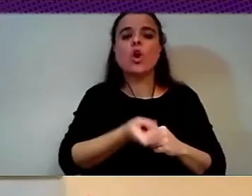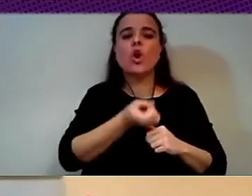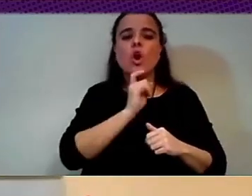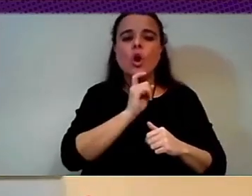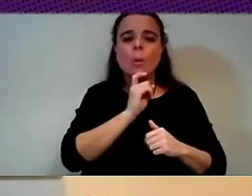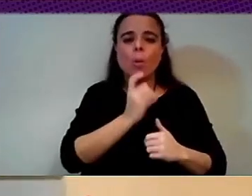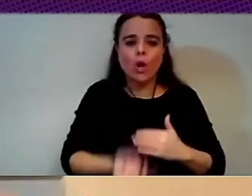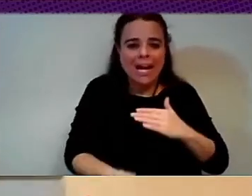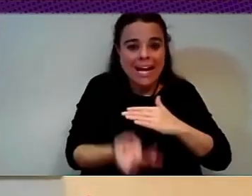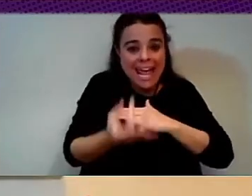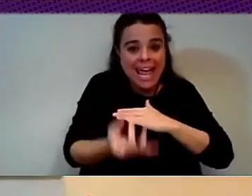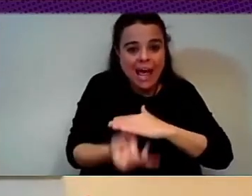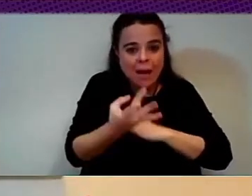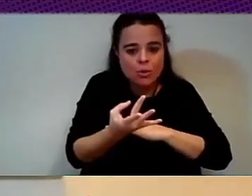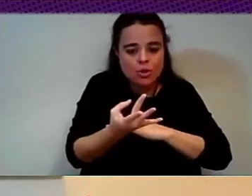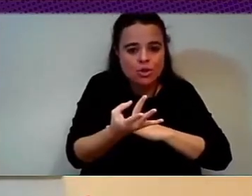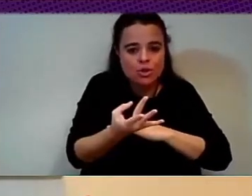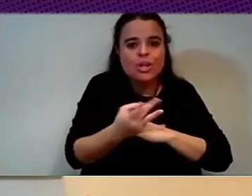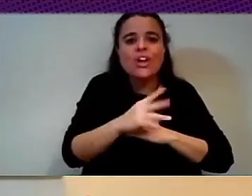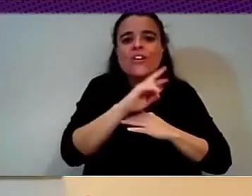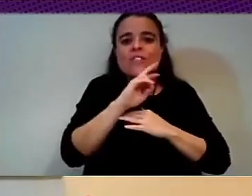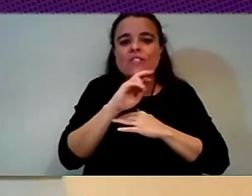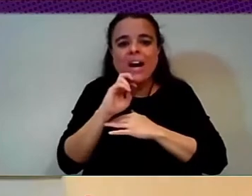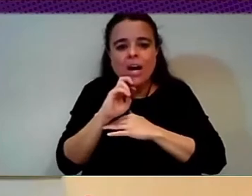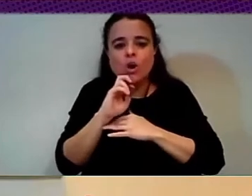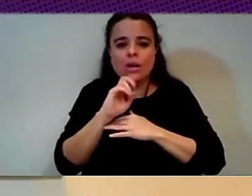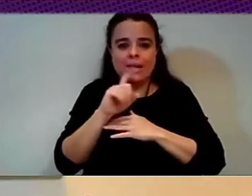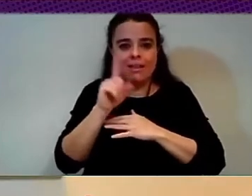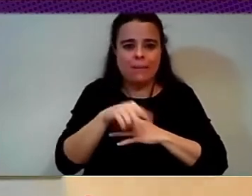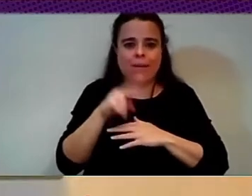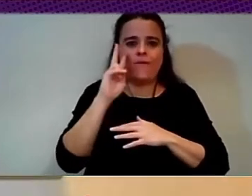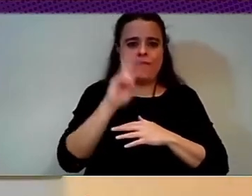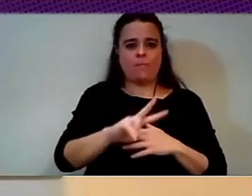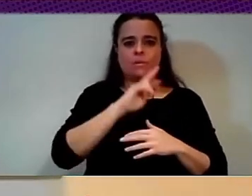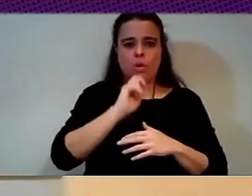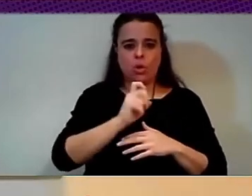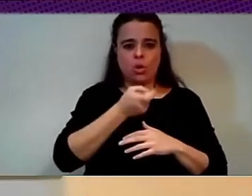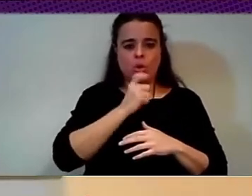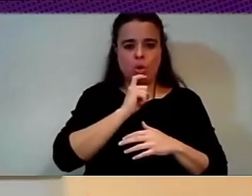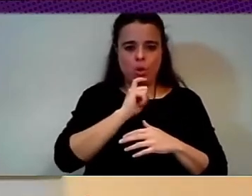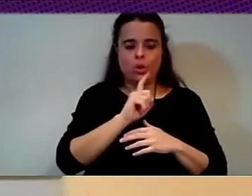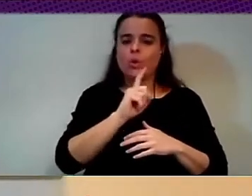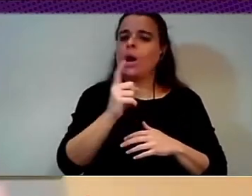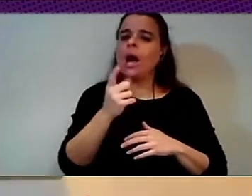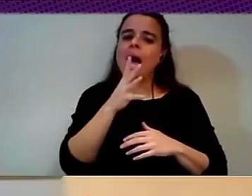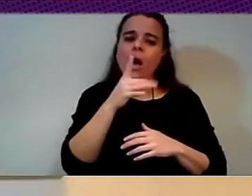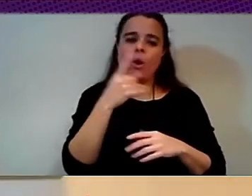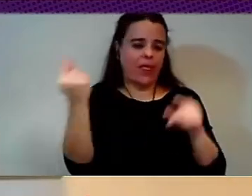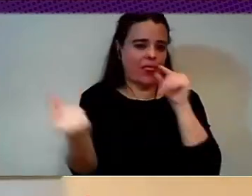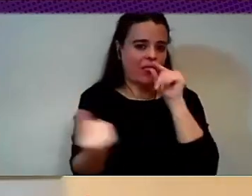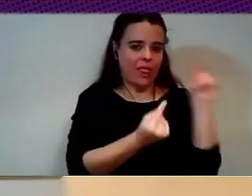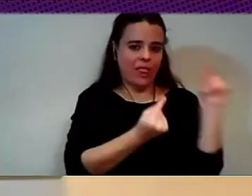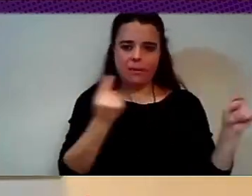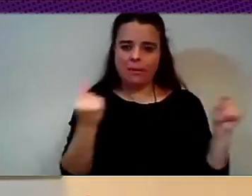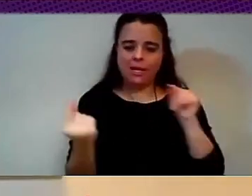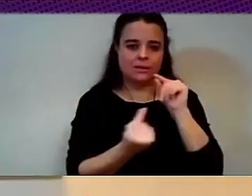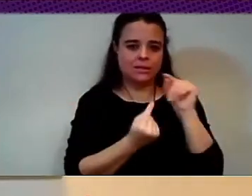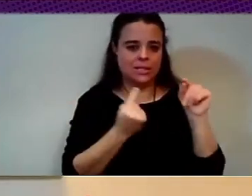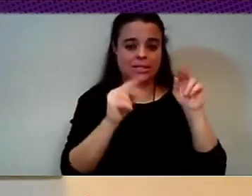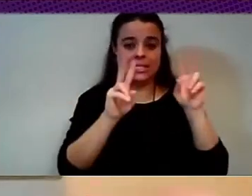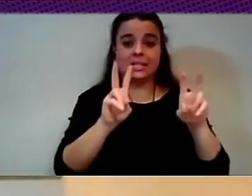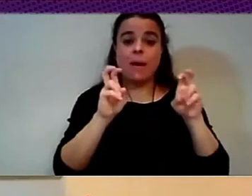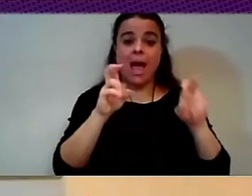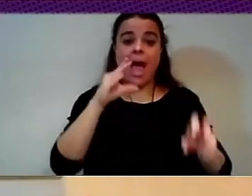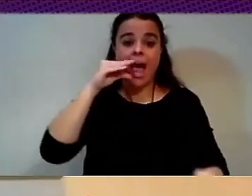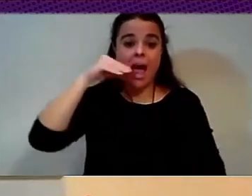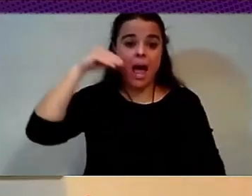only. So now there is a lot of fights, for instance, against Amazon due to the exploitation of labor. I mean,